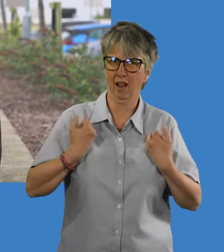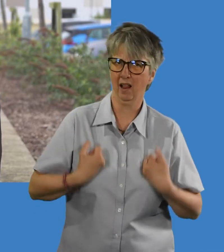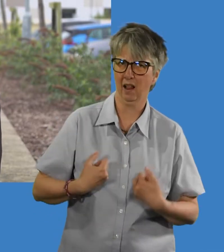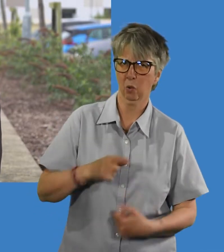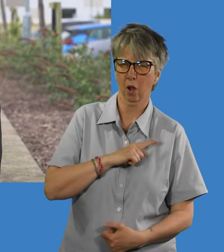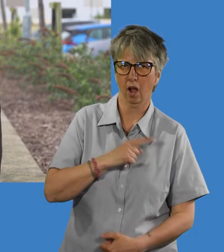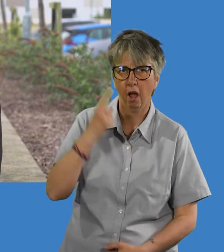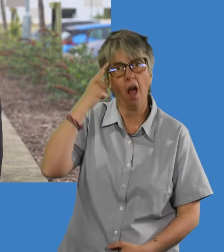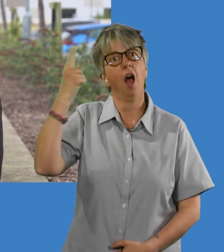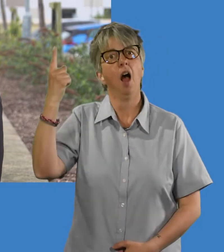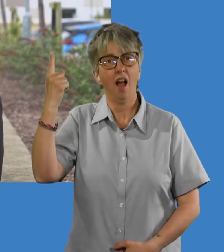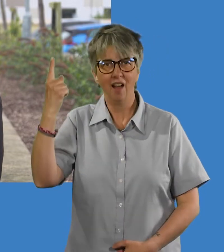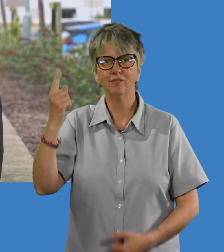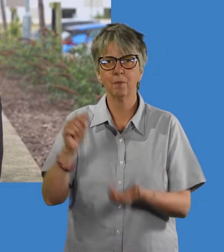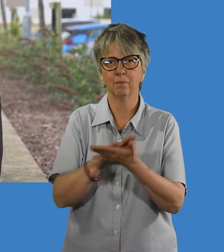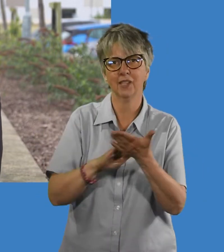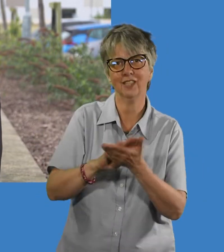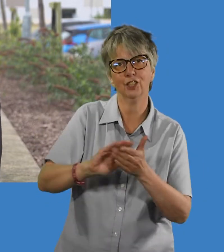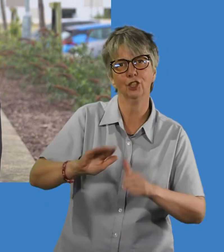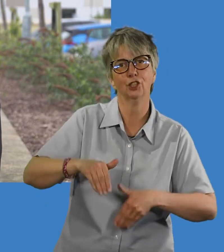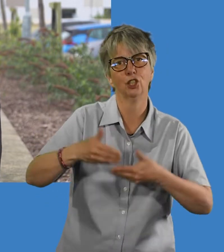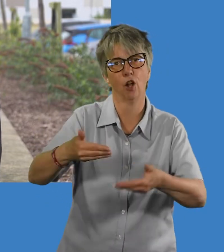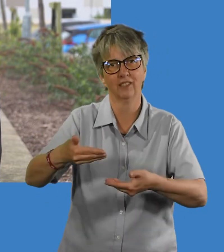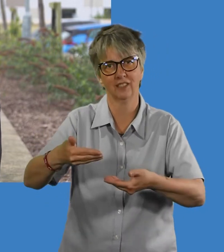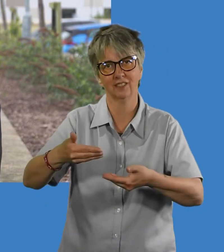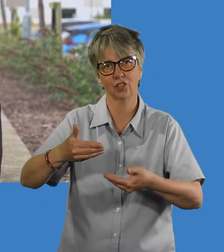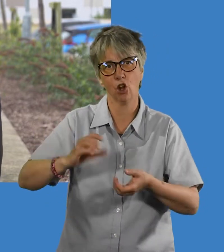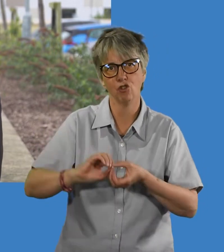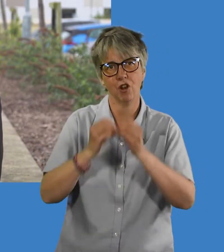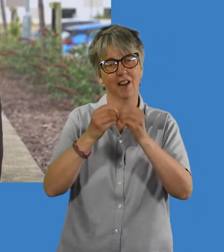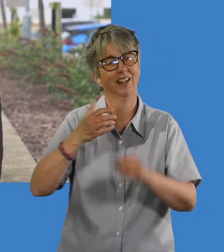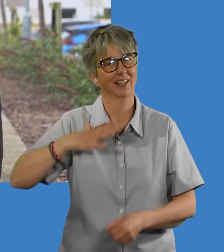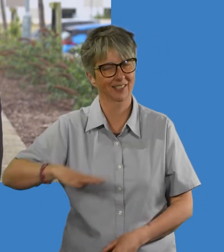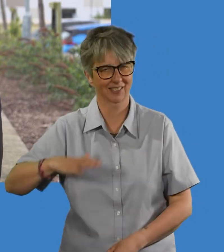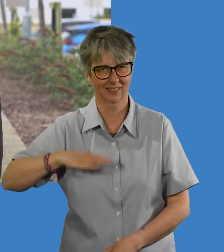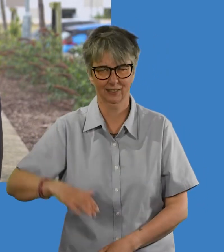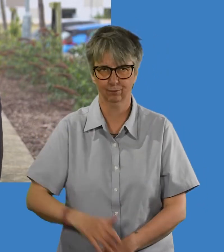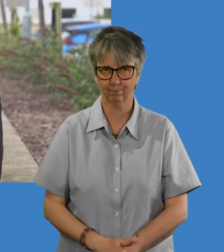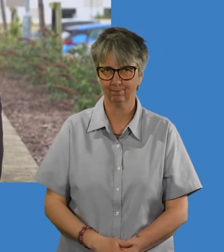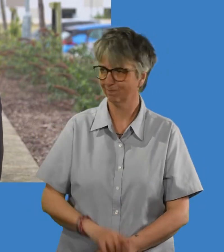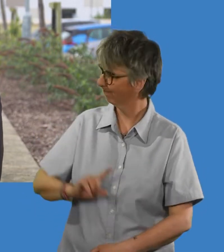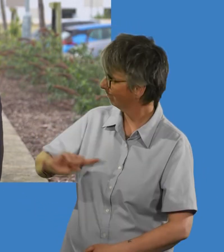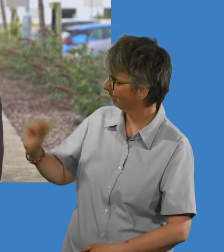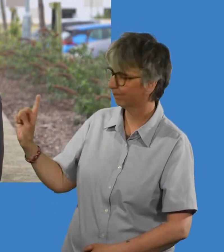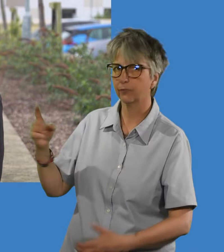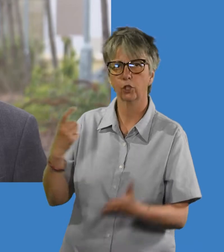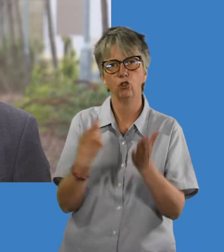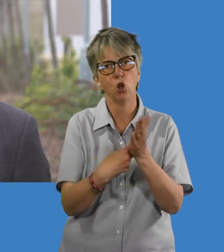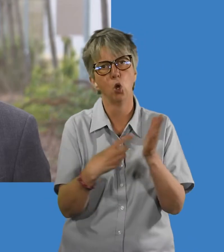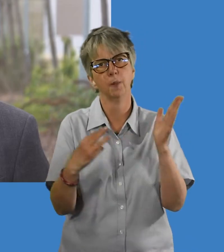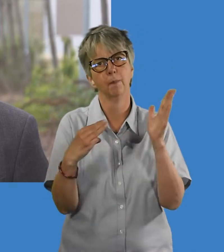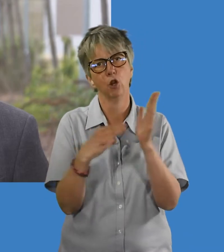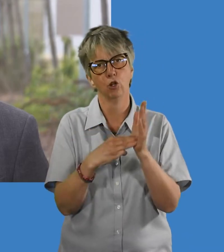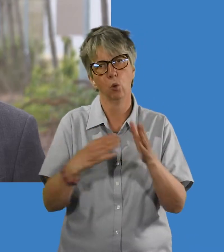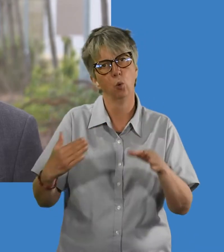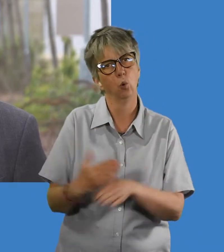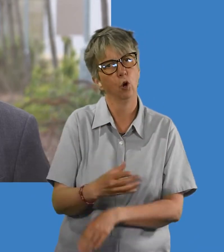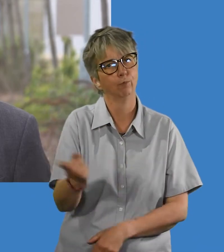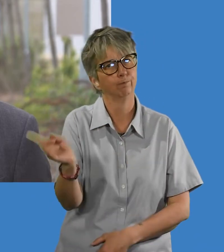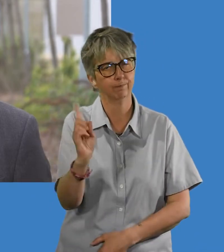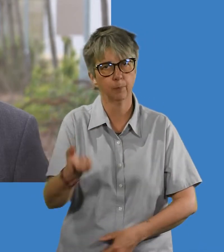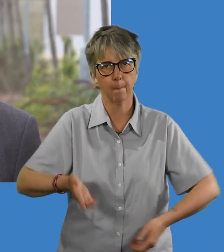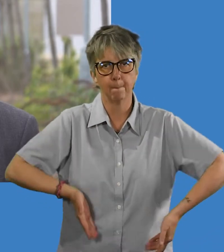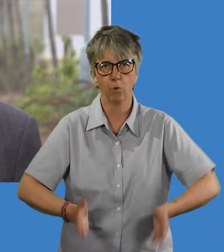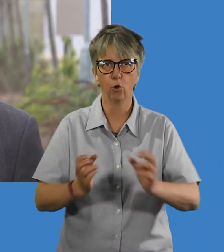at why people become ill, enabling us to develop services to combat and prevent these illnesses more effectively. Here's Rosie McKeegan,